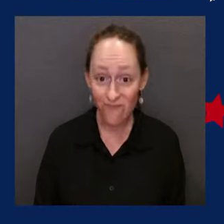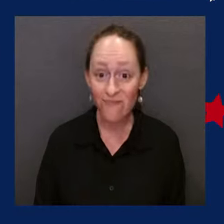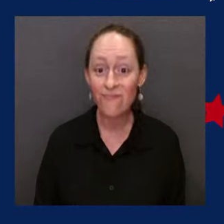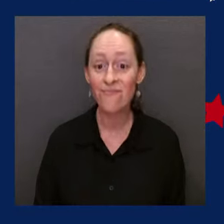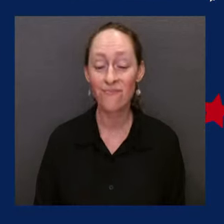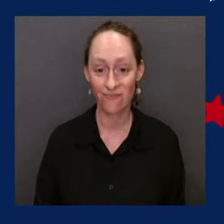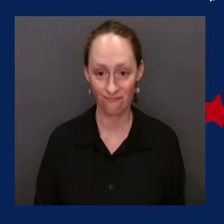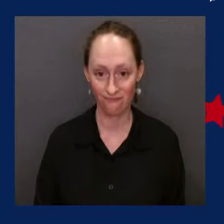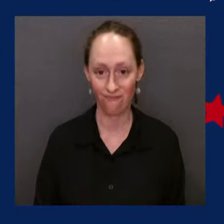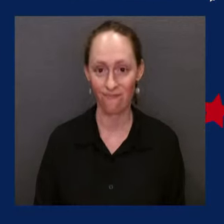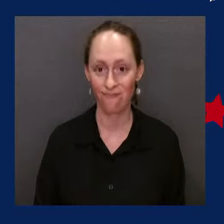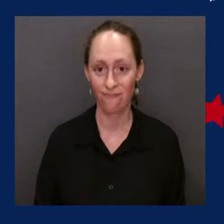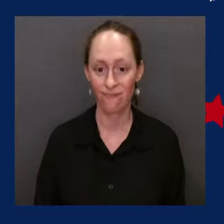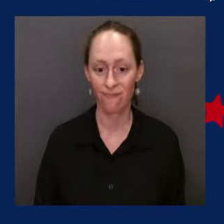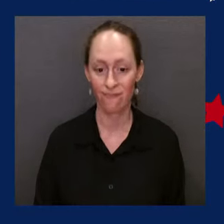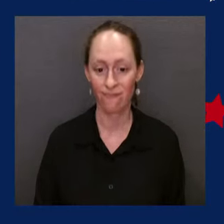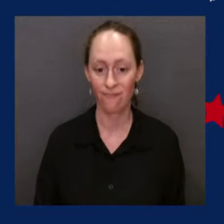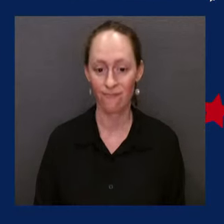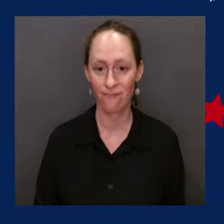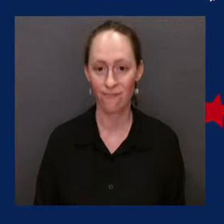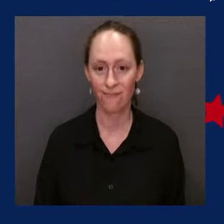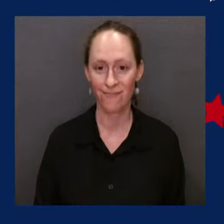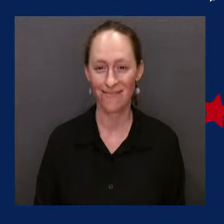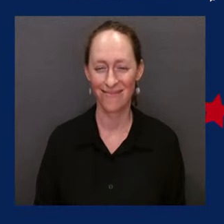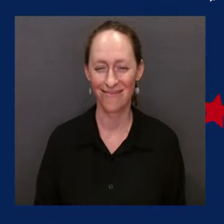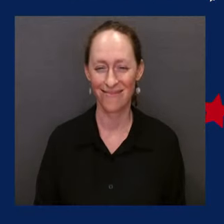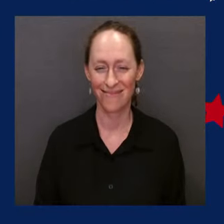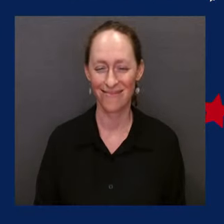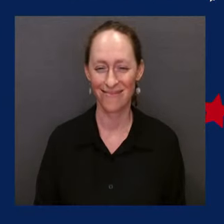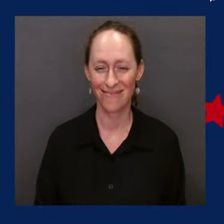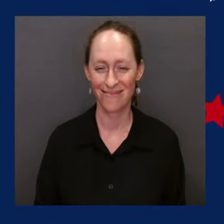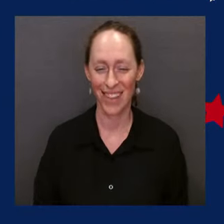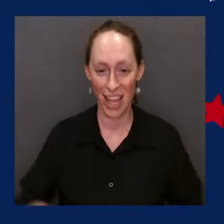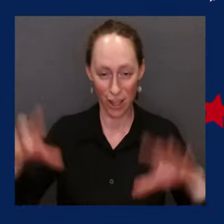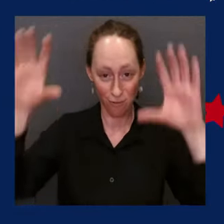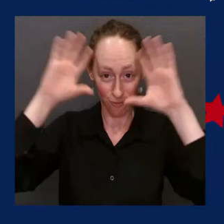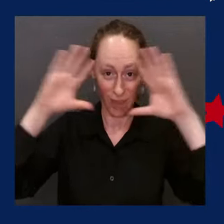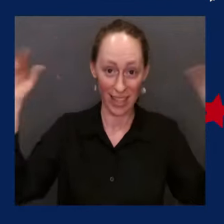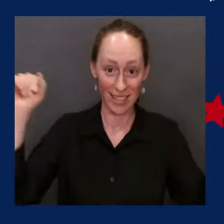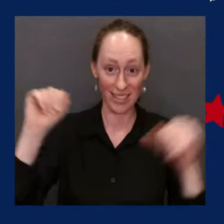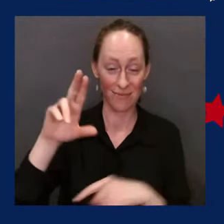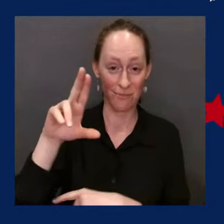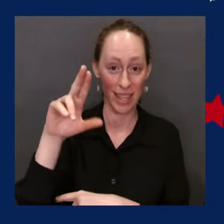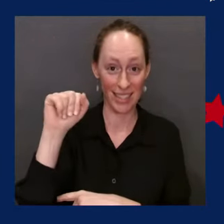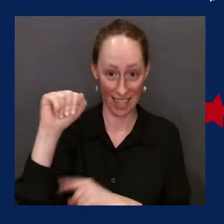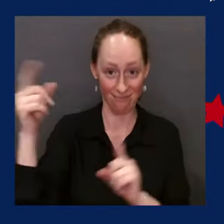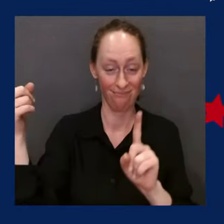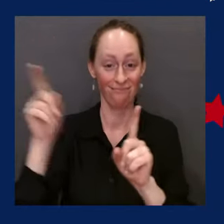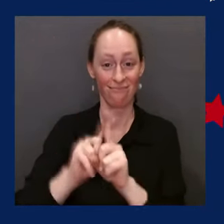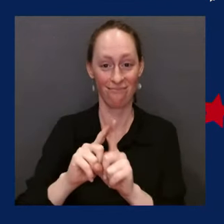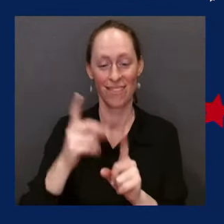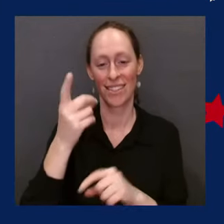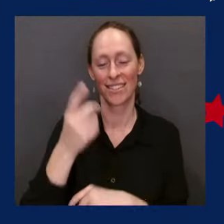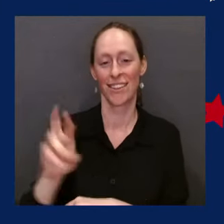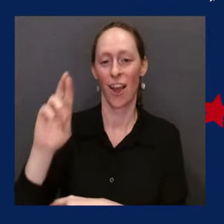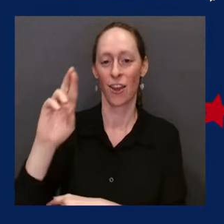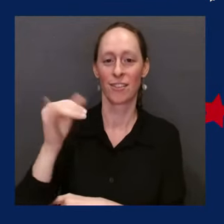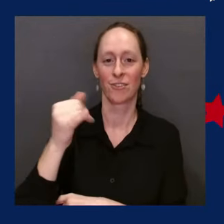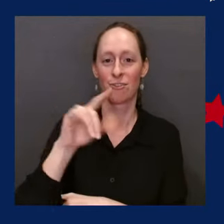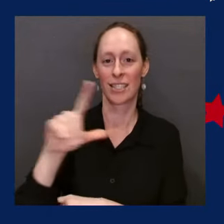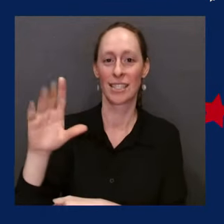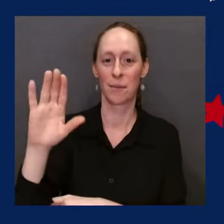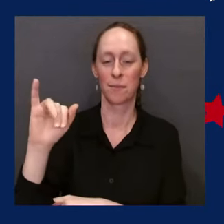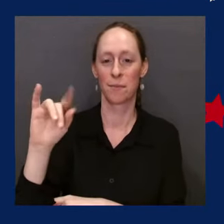Distinguished guests, the President of the United States and Dr. Jill Biden, accompanied by the Secretary of Defense